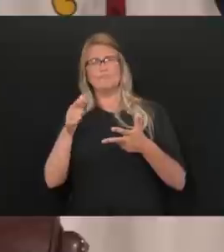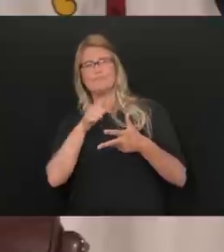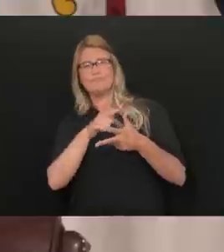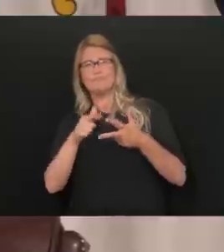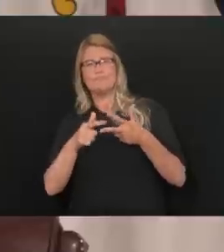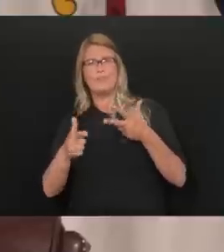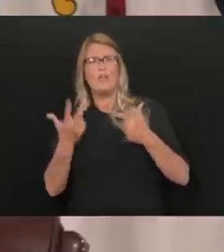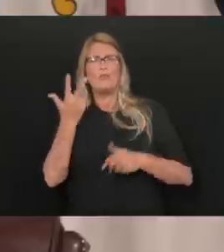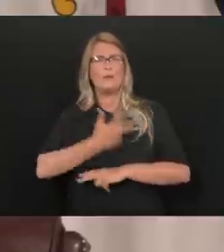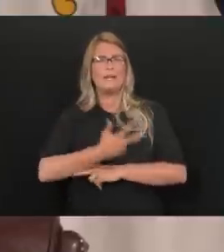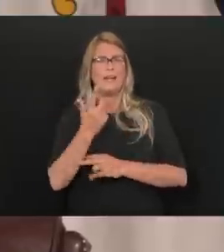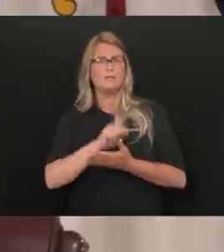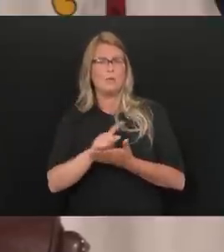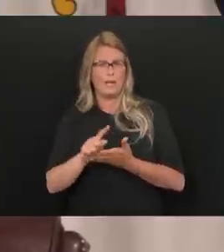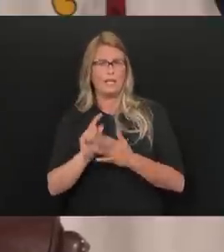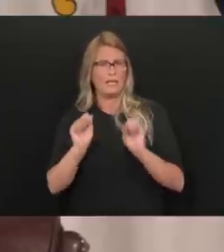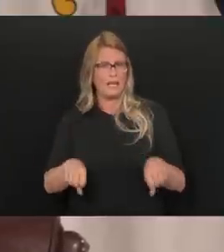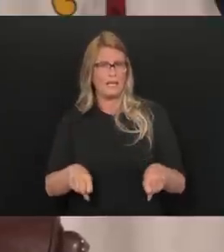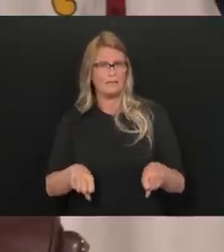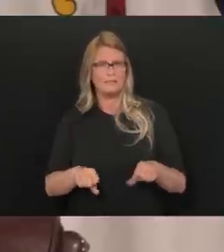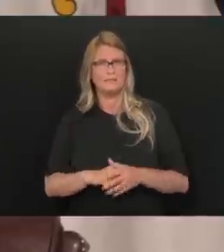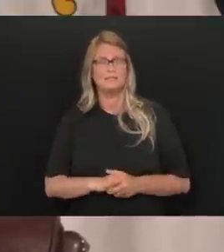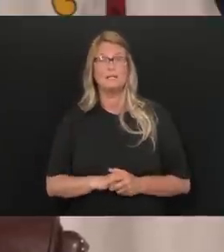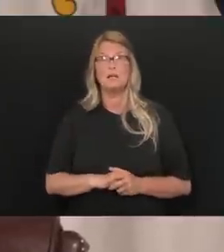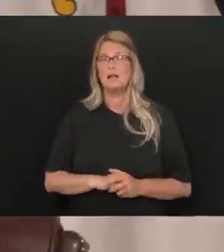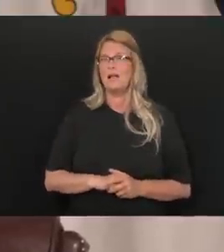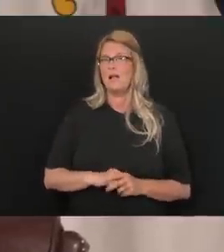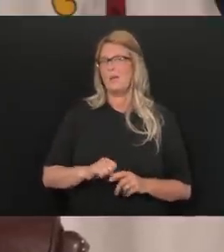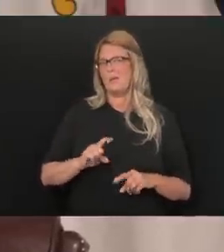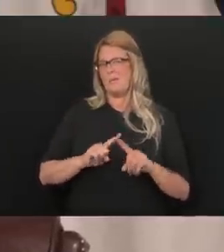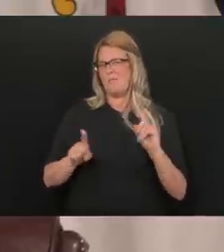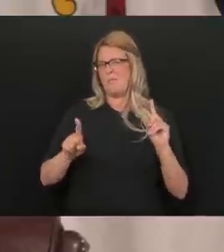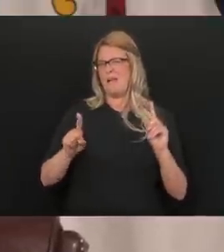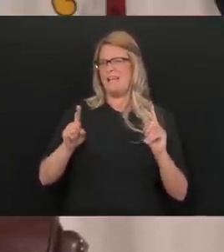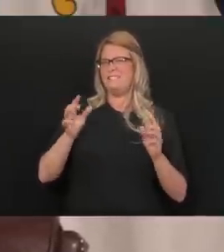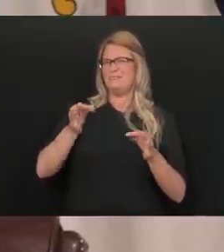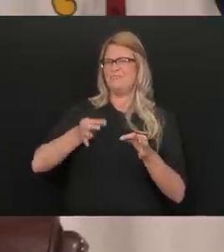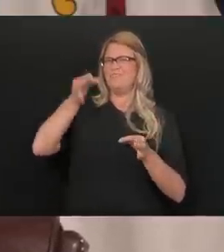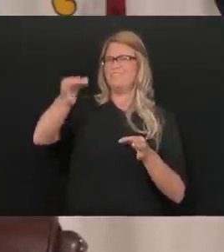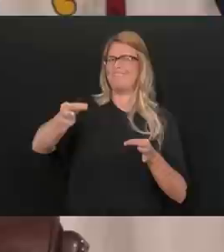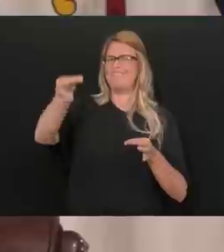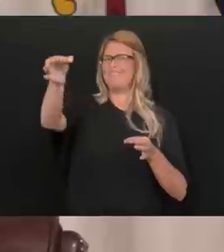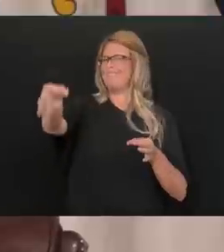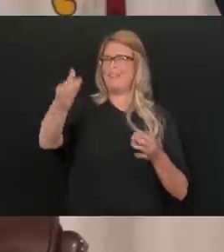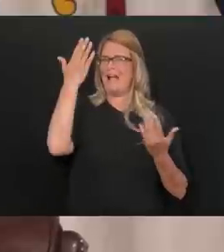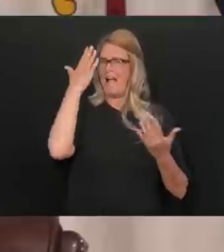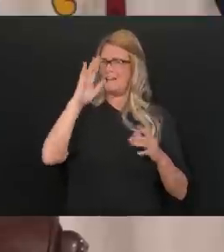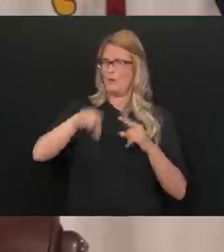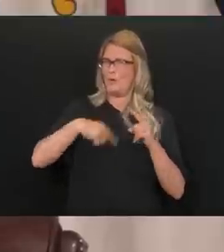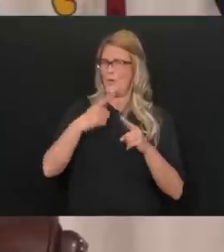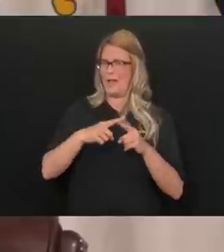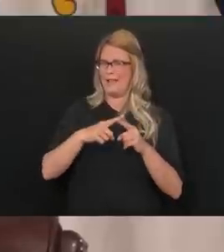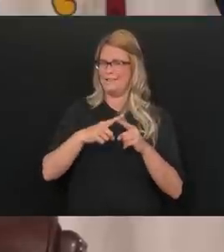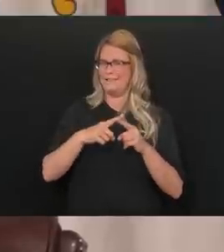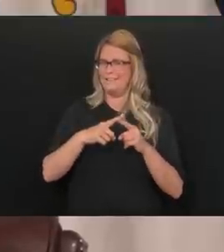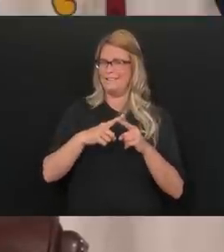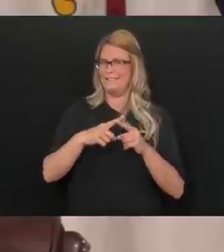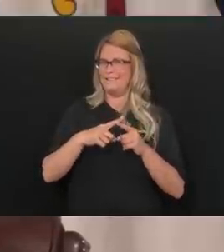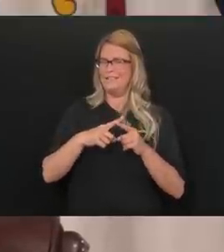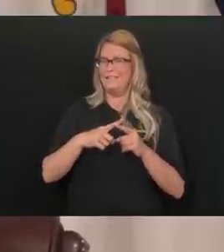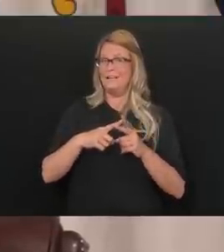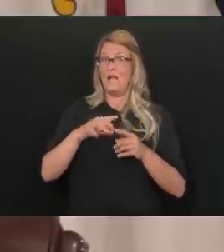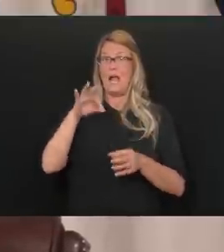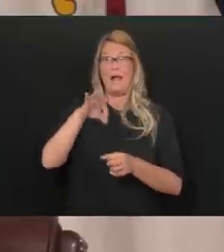deal. But, uh, but that every other day is still a ways away. You know, I've already said, other than the election day,